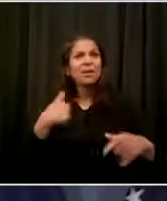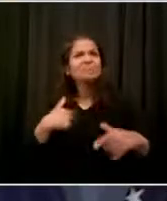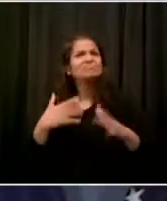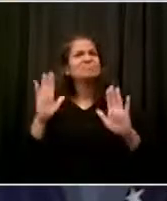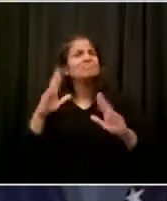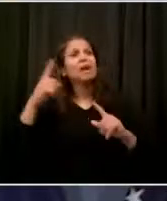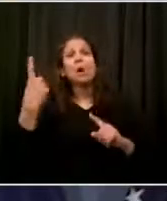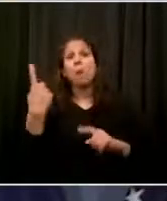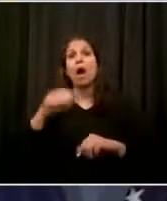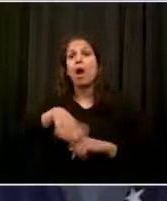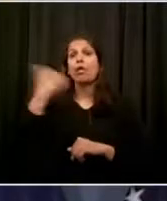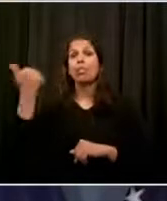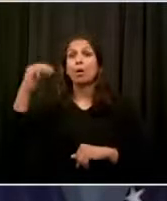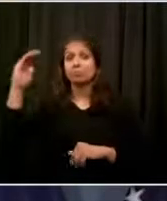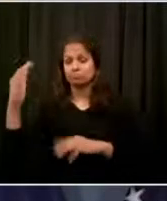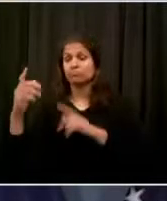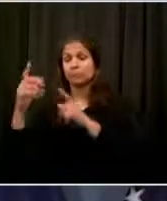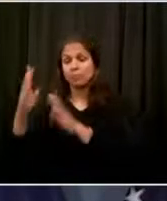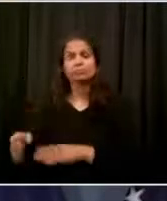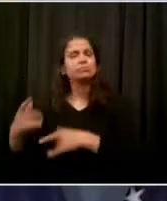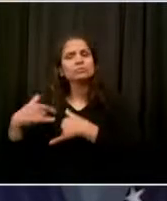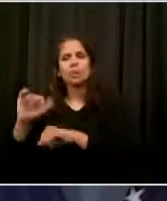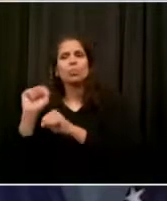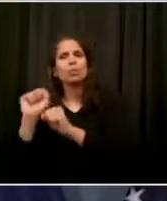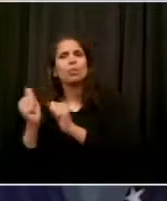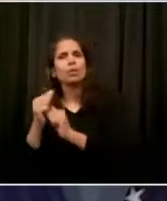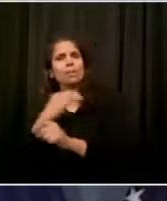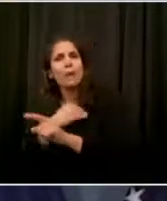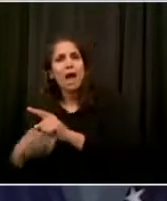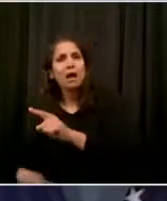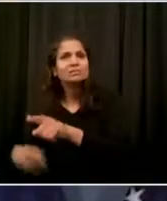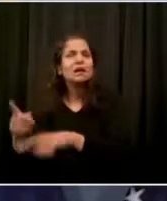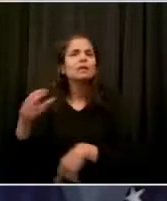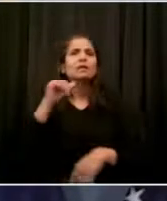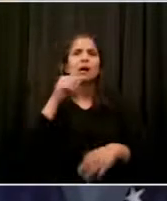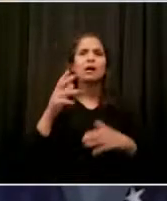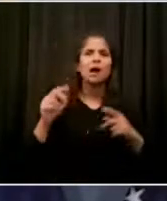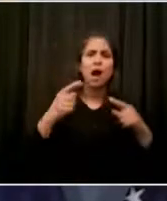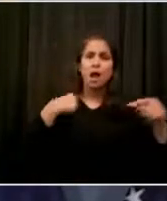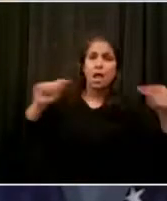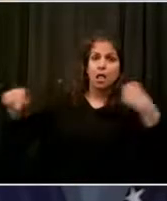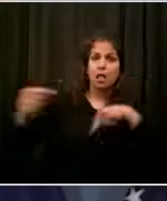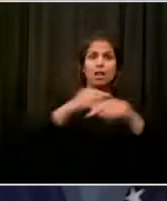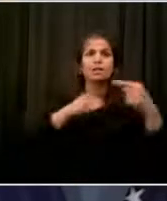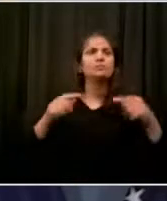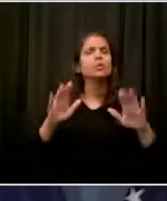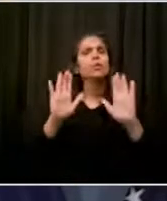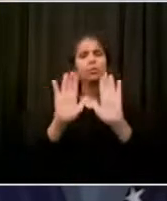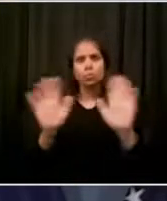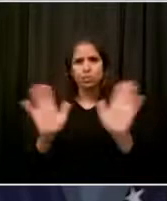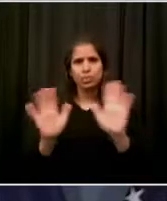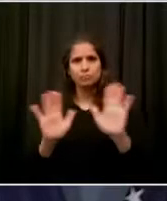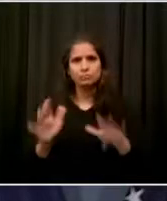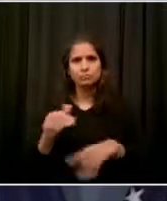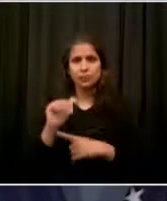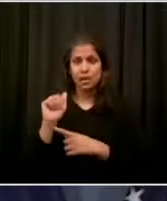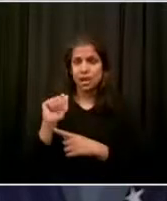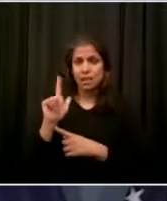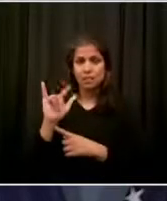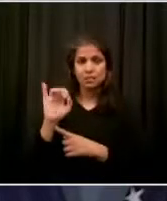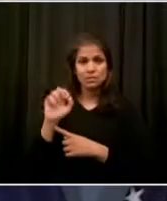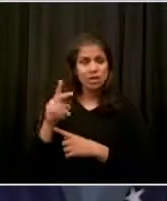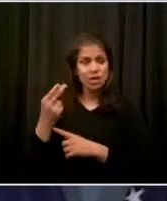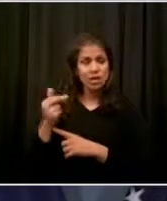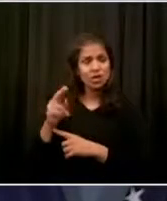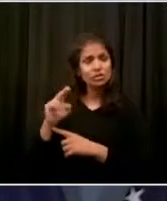inaccurate. I have tremendous respect for Allison. She cares deeply about the issues of education. She's been focused on